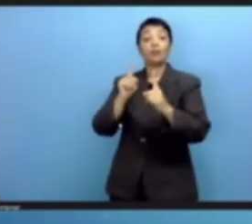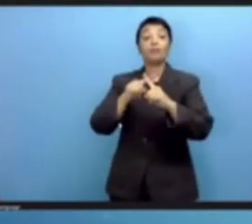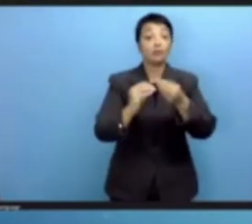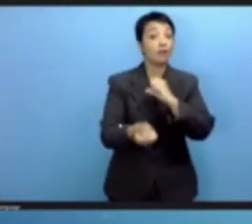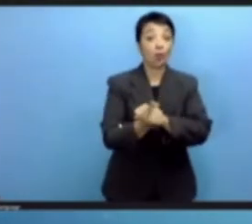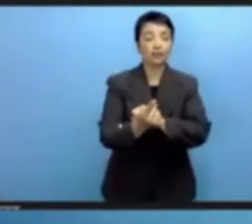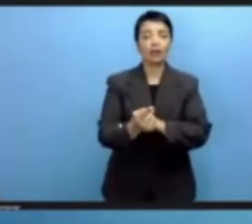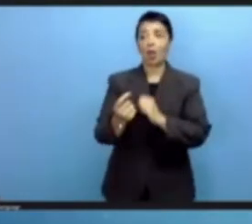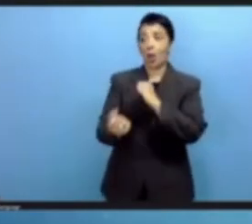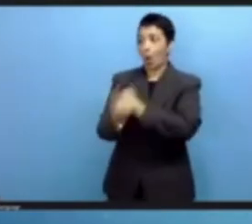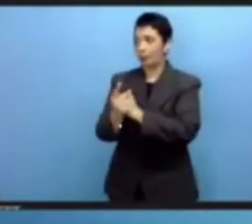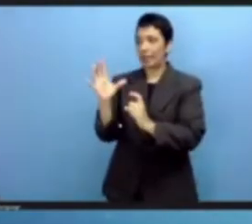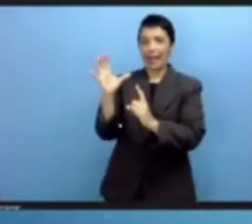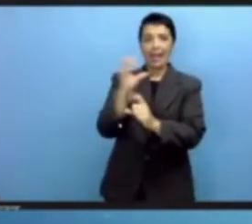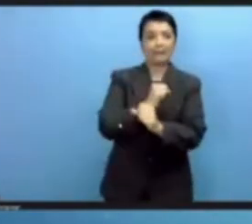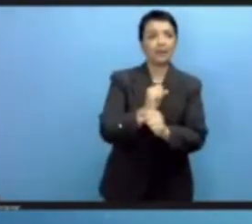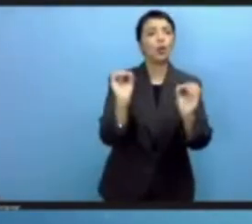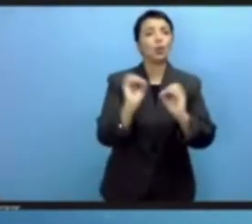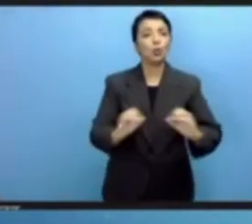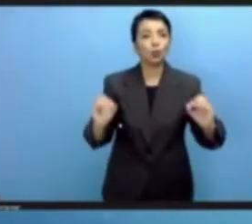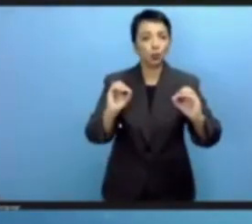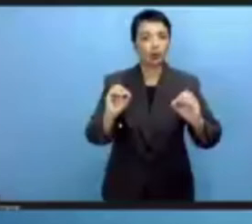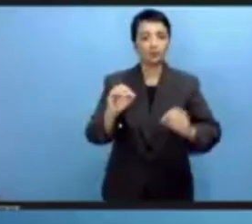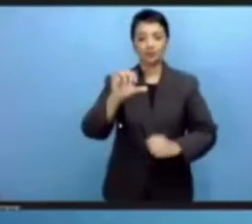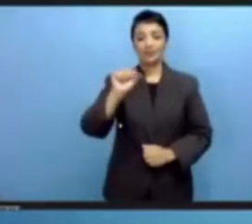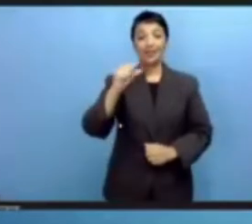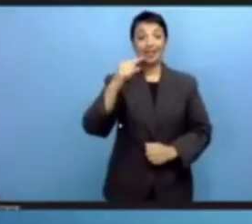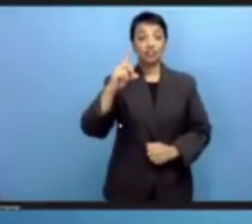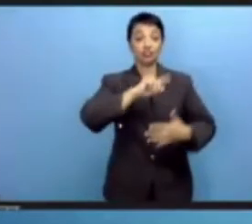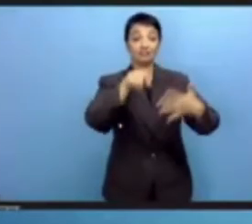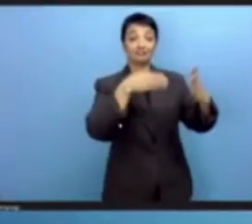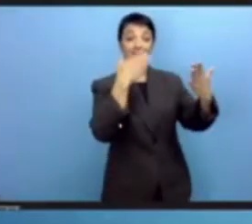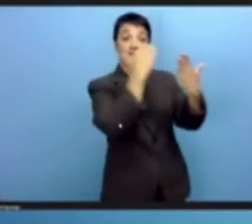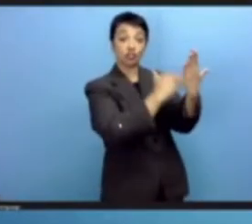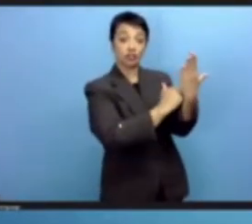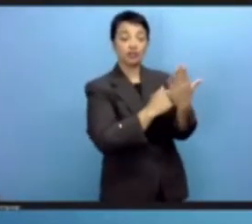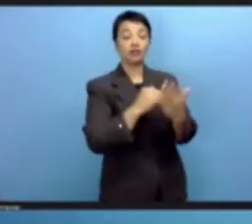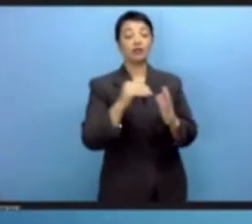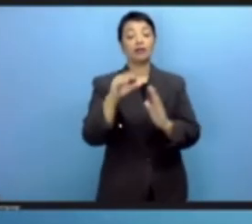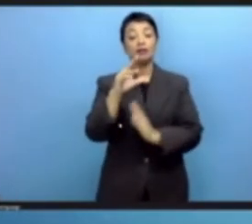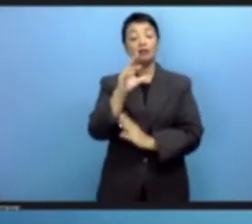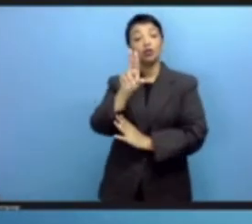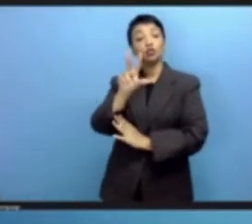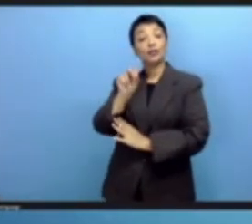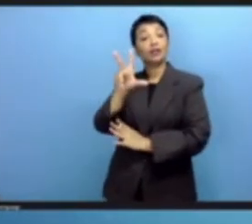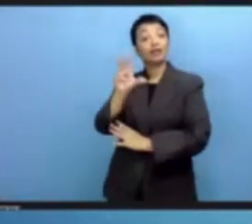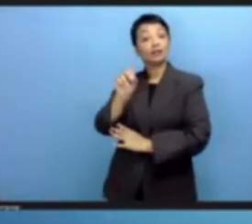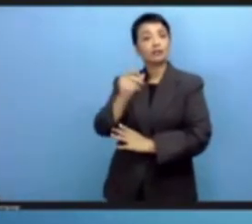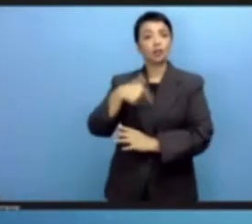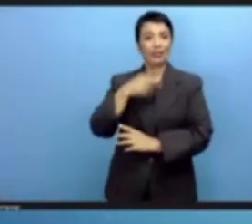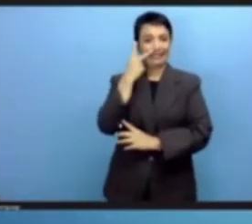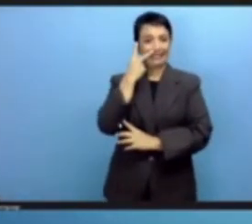The SDG's agenda, Agenda 2030, has had a setback because of the COVID